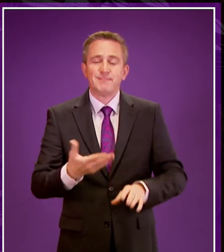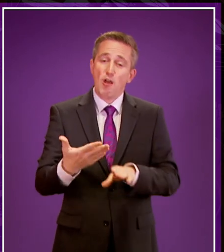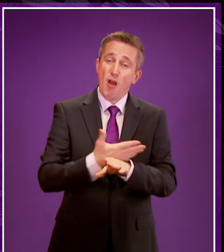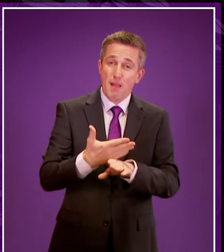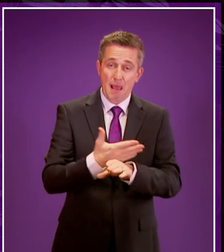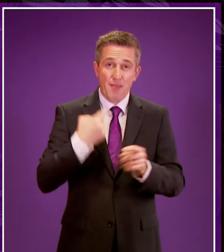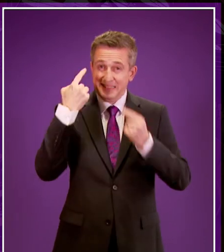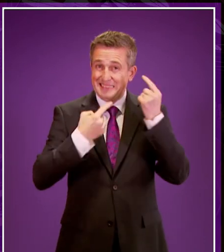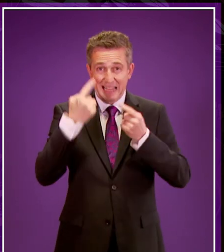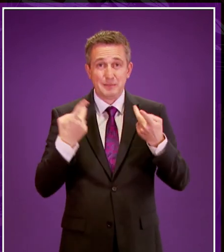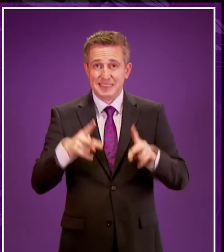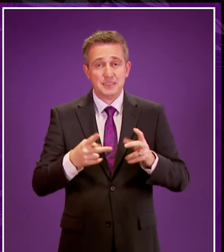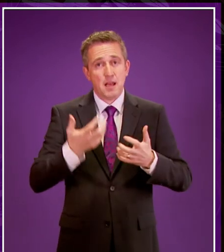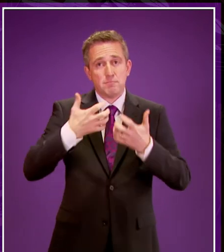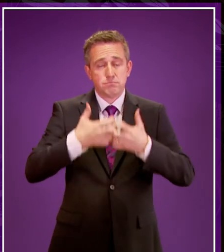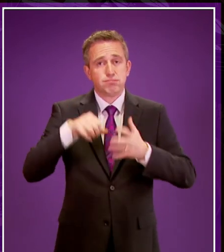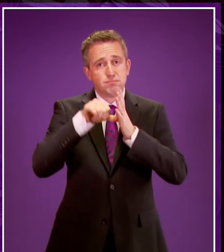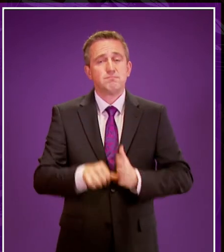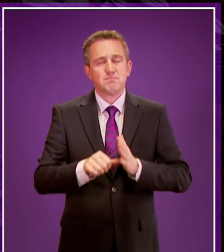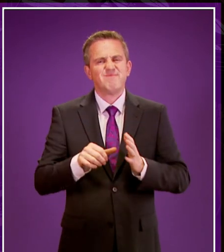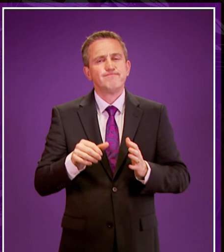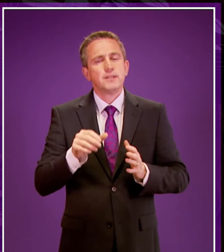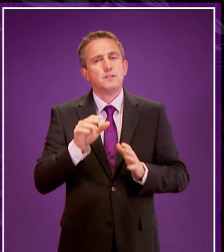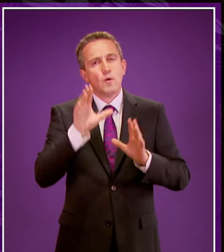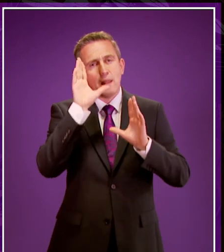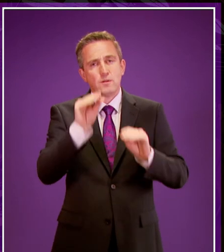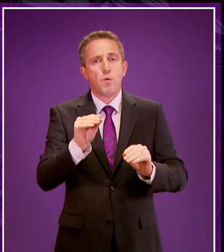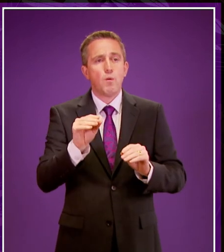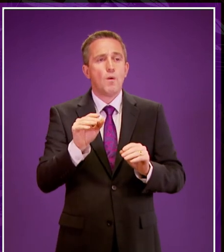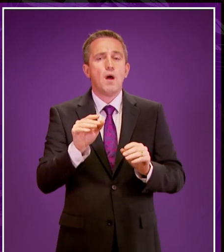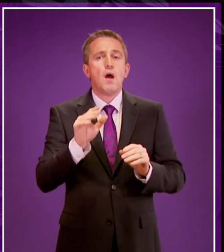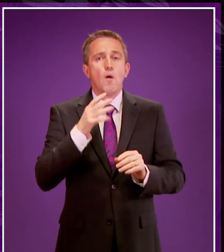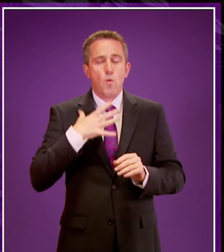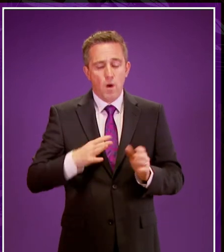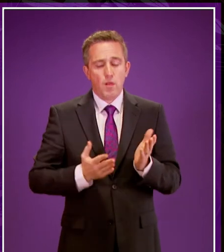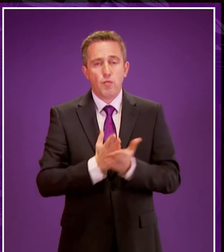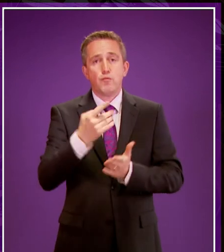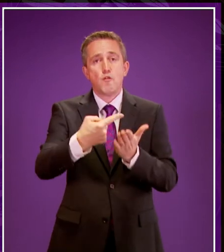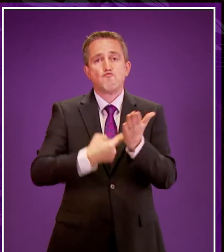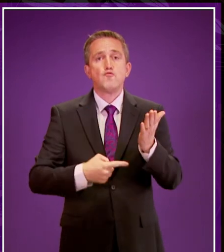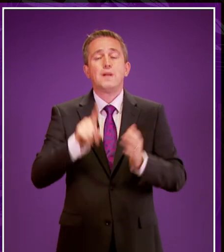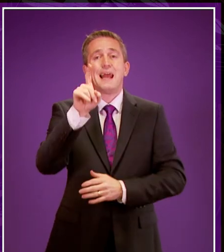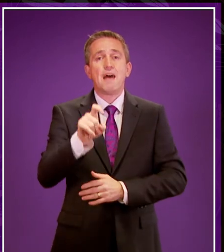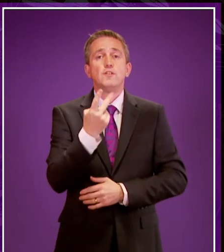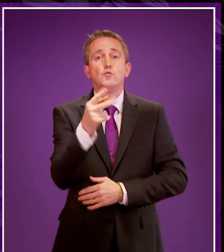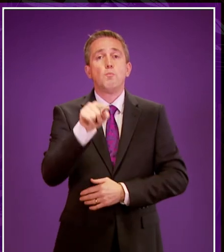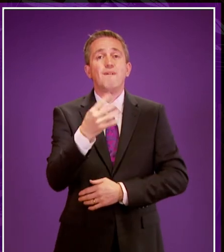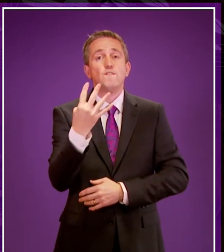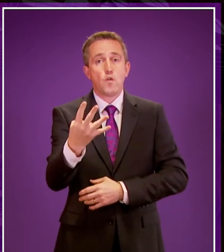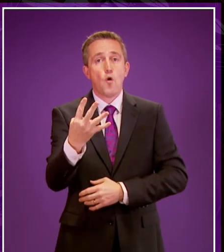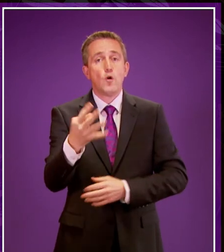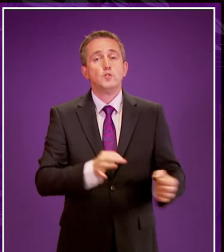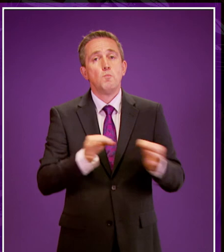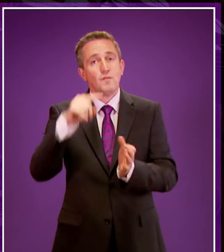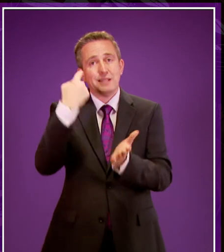difficulty with our sound system, I'm minded to take a motion without notice under Rule 11.24 to move